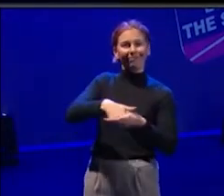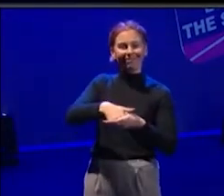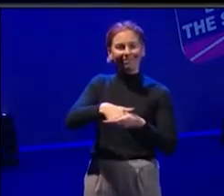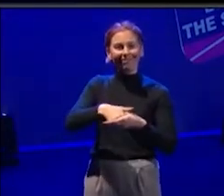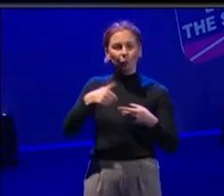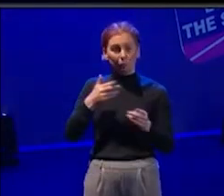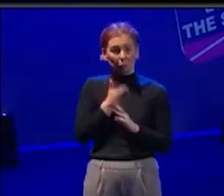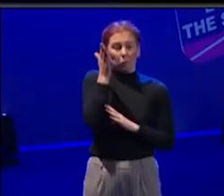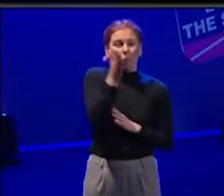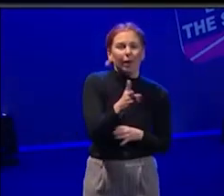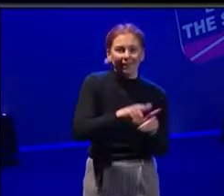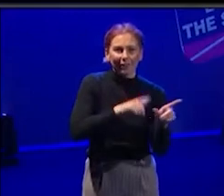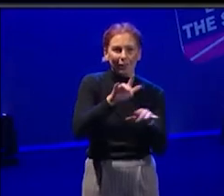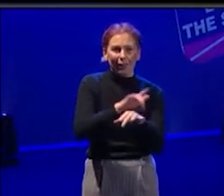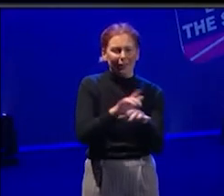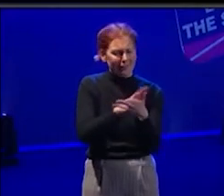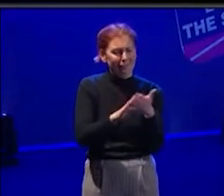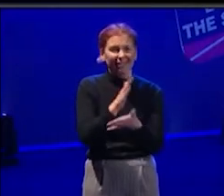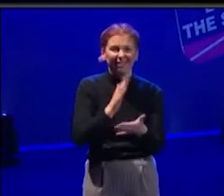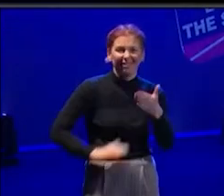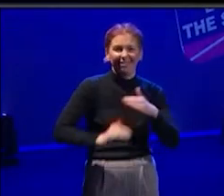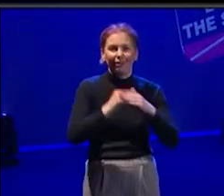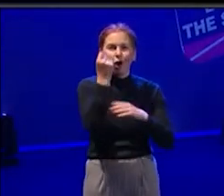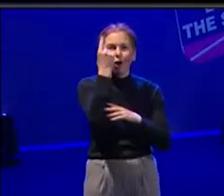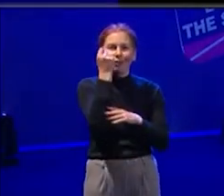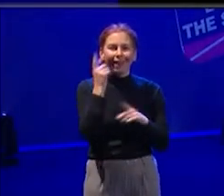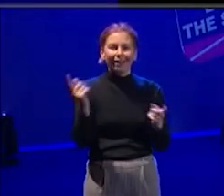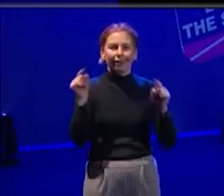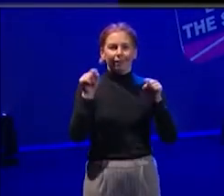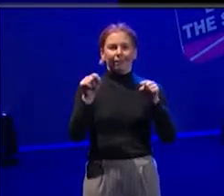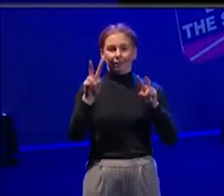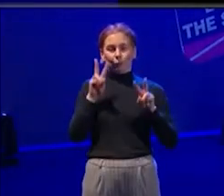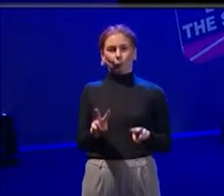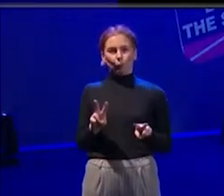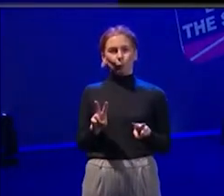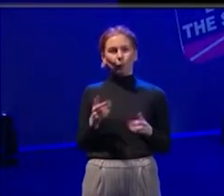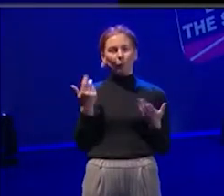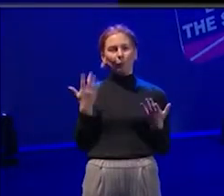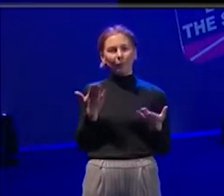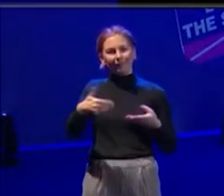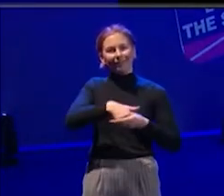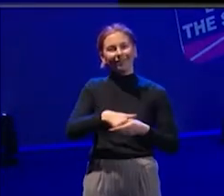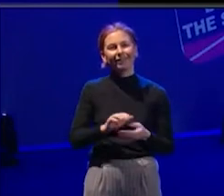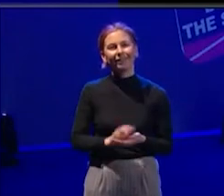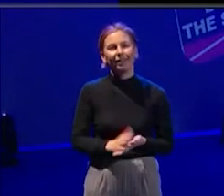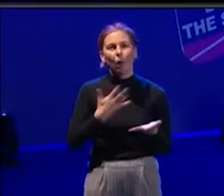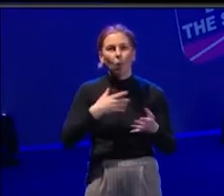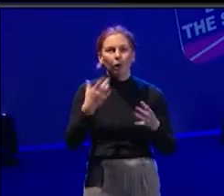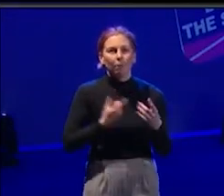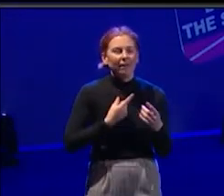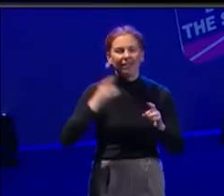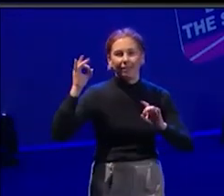I'm literally, like, understand what it is from that perspective. And I wanted to be a star,